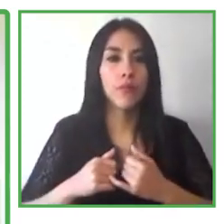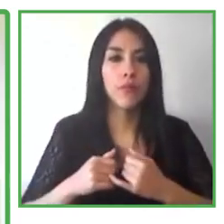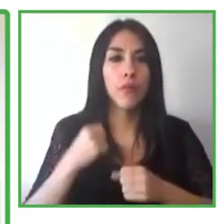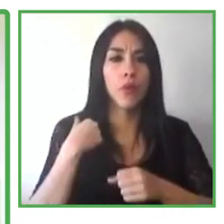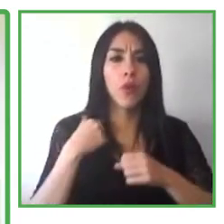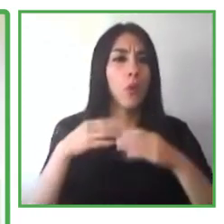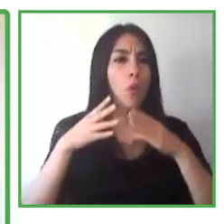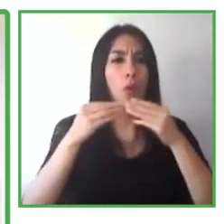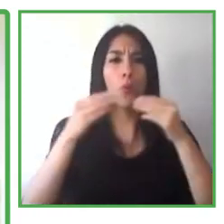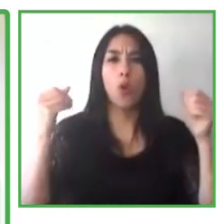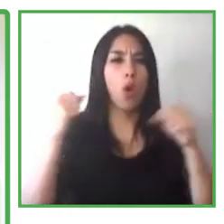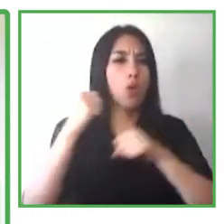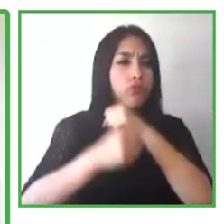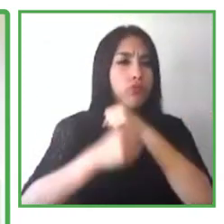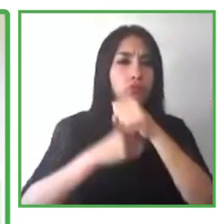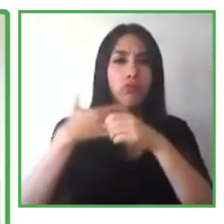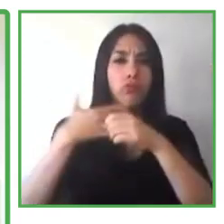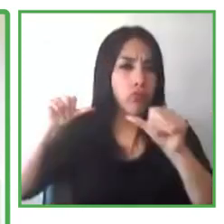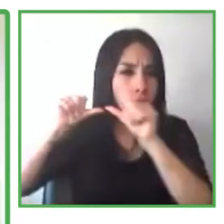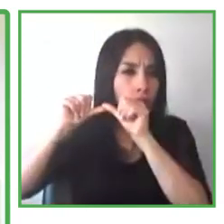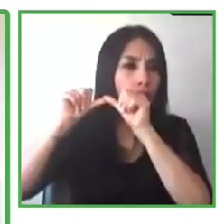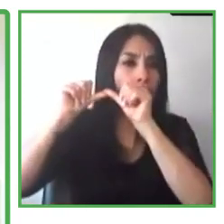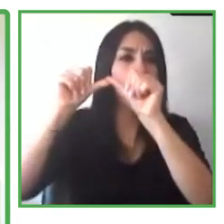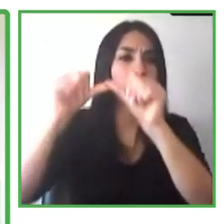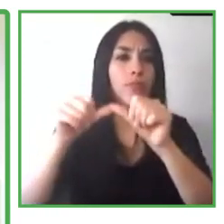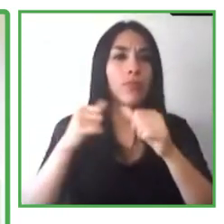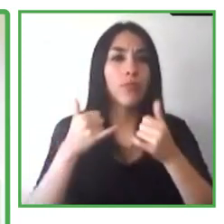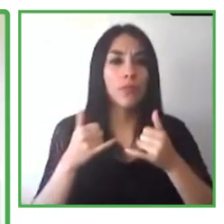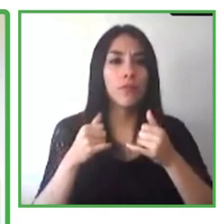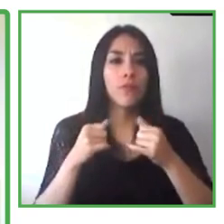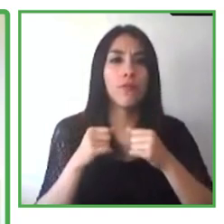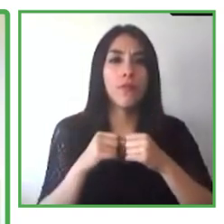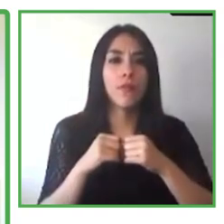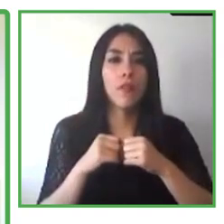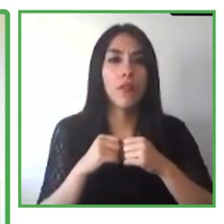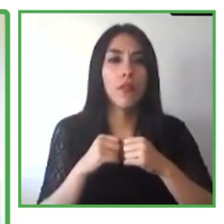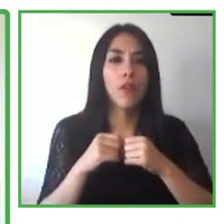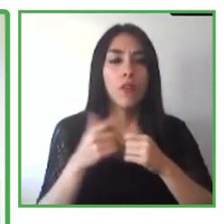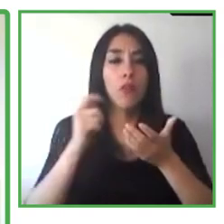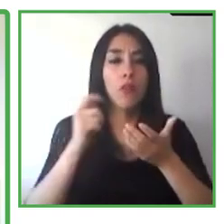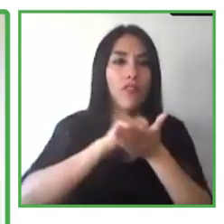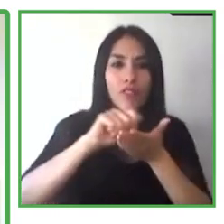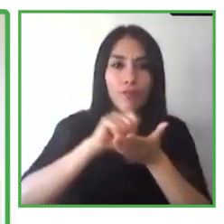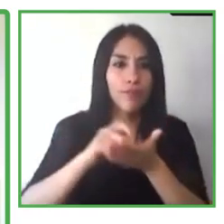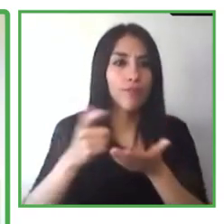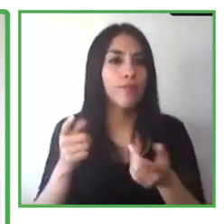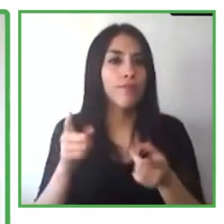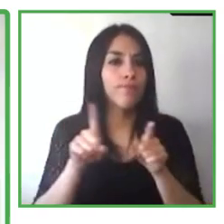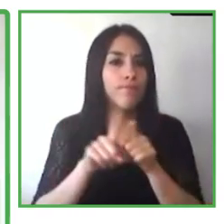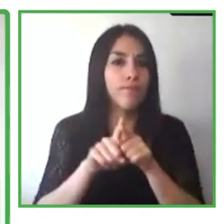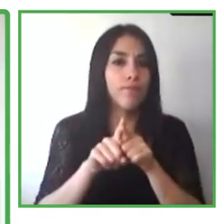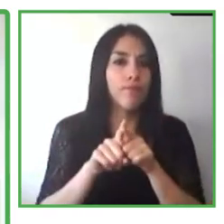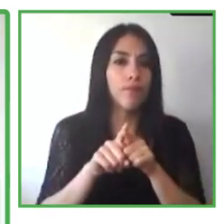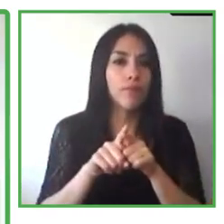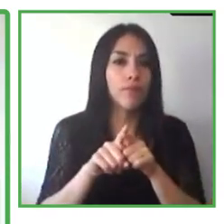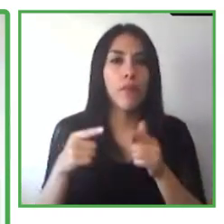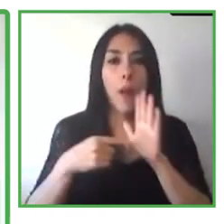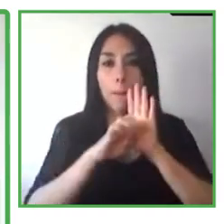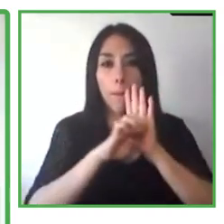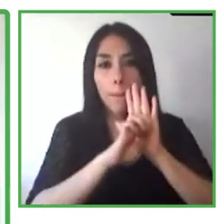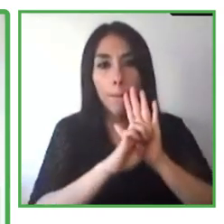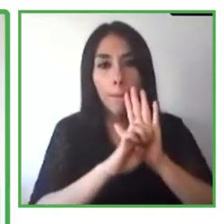the globe in order to blur out maybe their home offices, a messy pile of laundry, kids' toys,